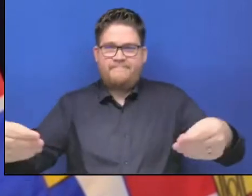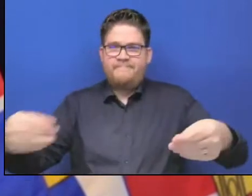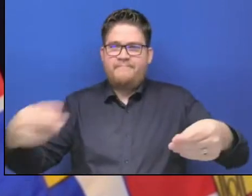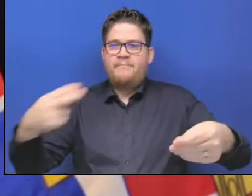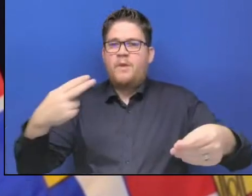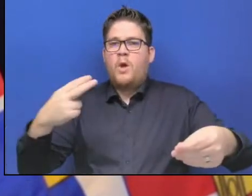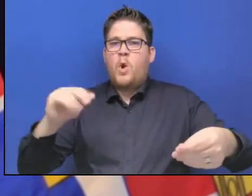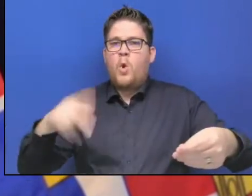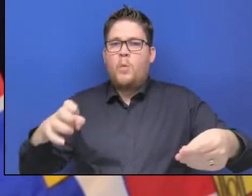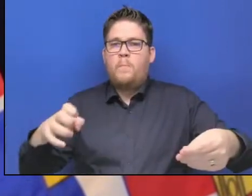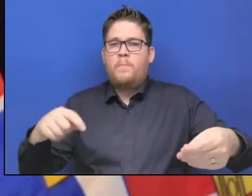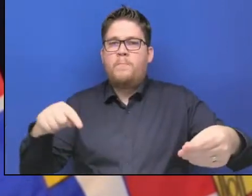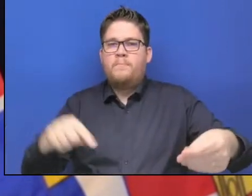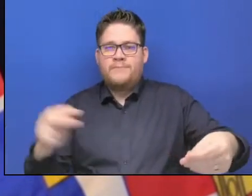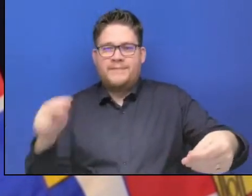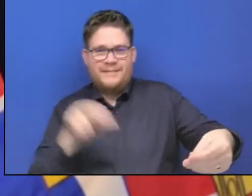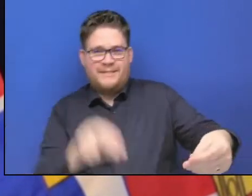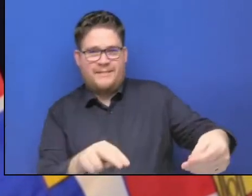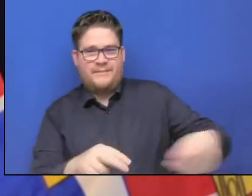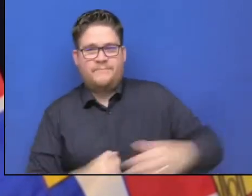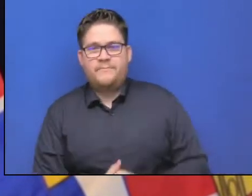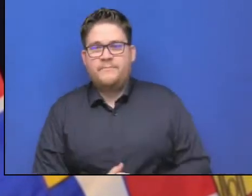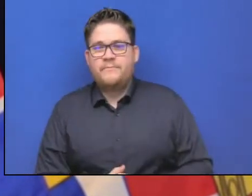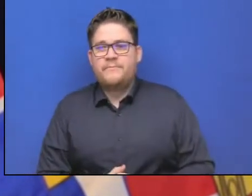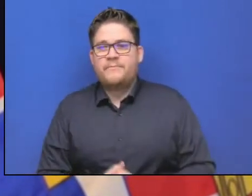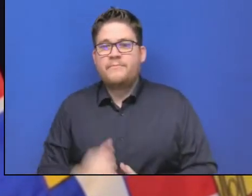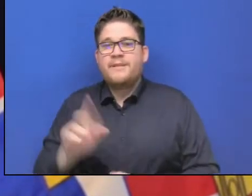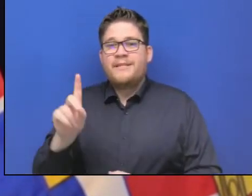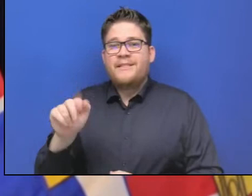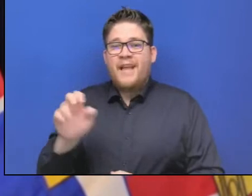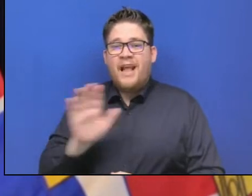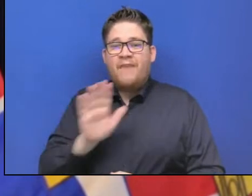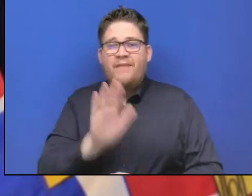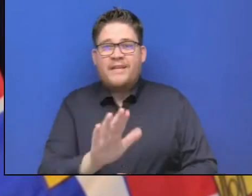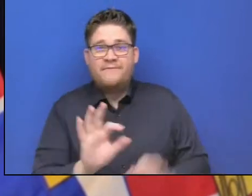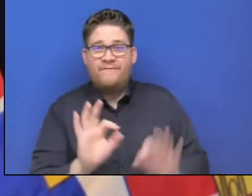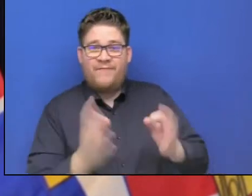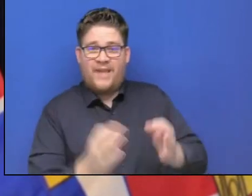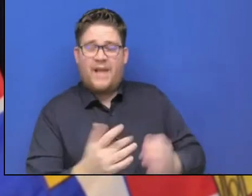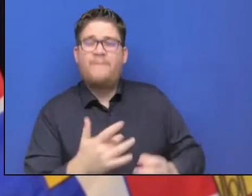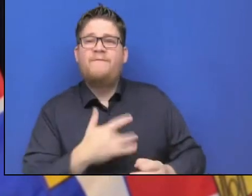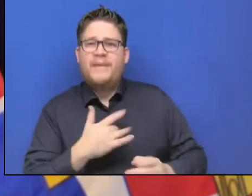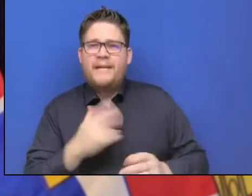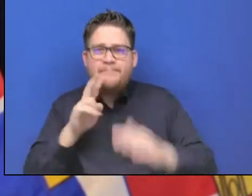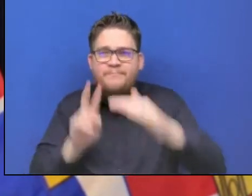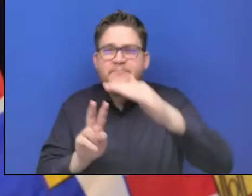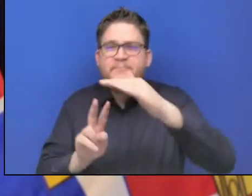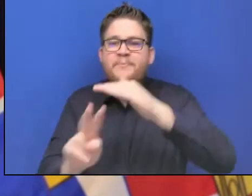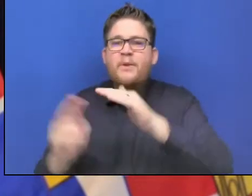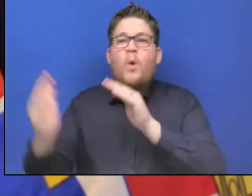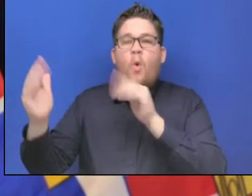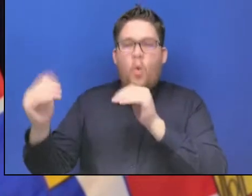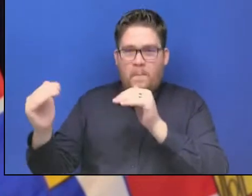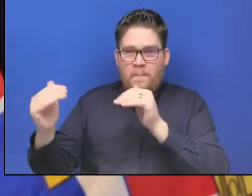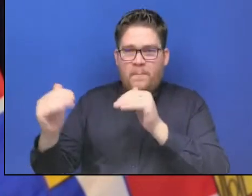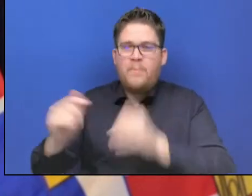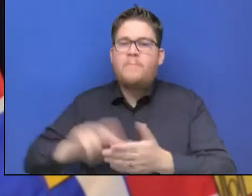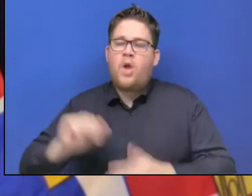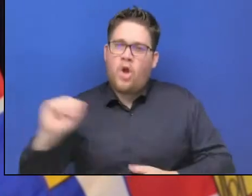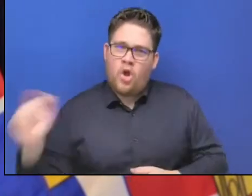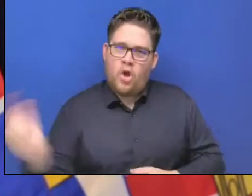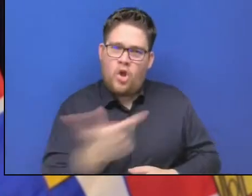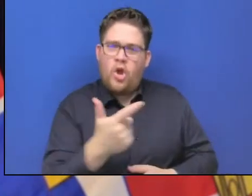hope at this time, it's a reminder to all of us that we will get there if we stick together. And we will rebuild.